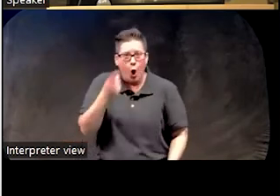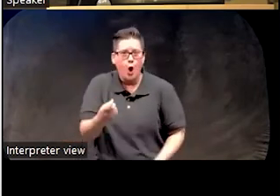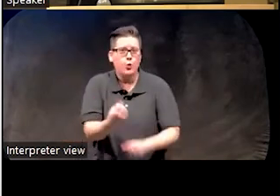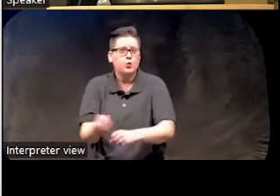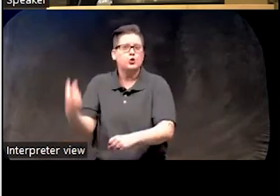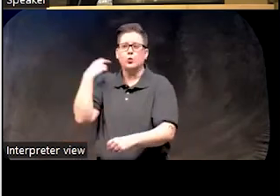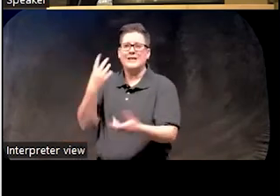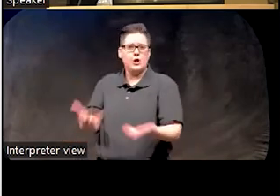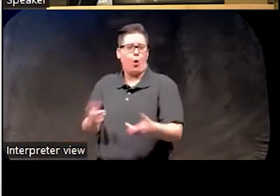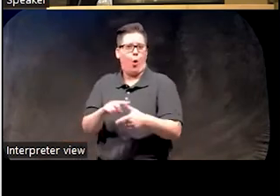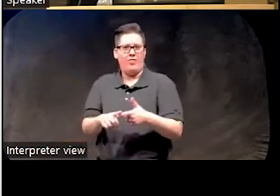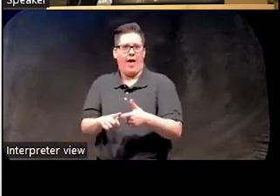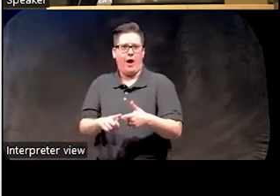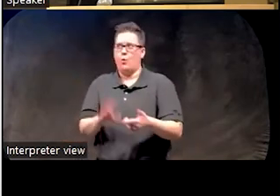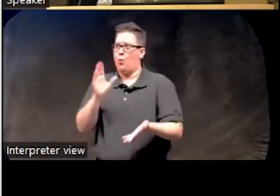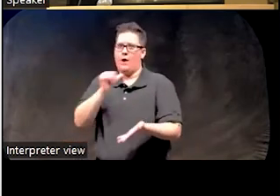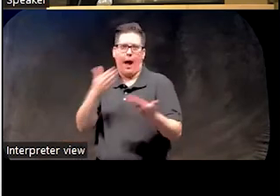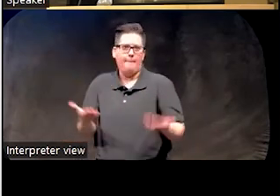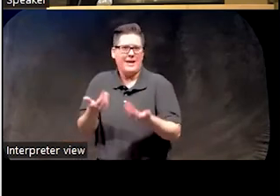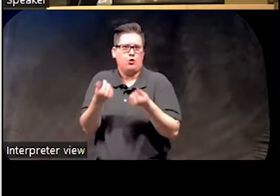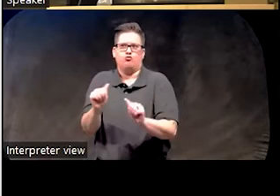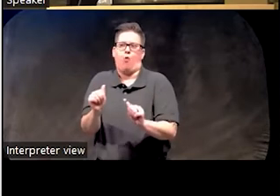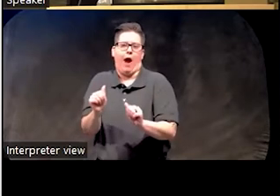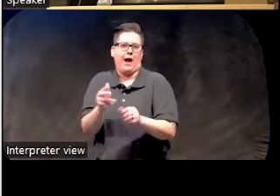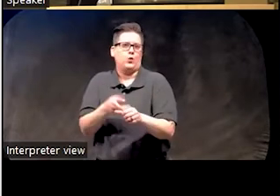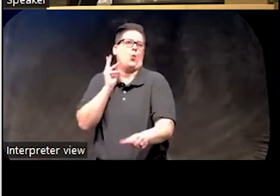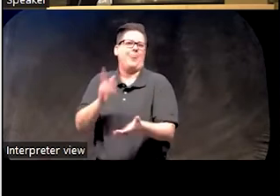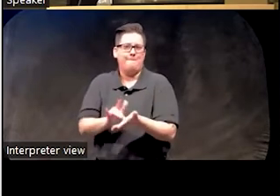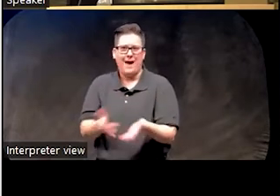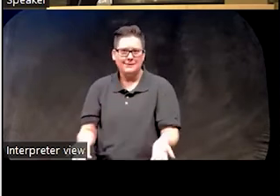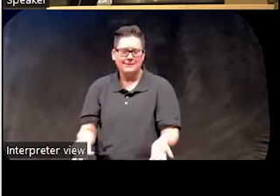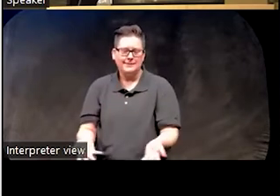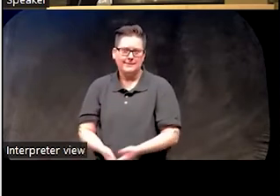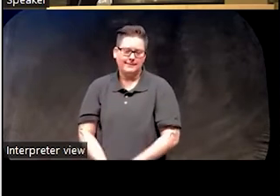they wouldn't be here trying to get off medications.